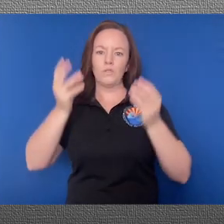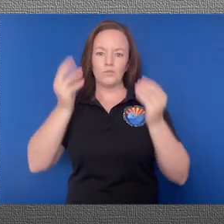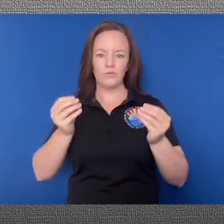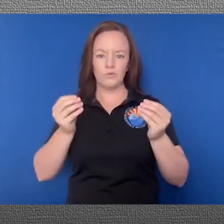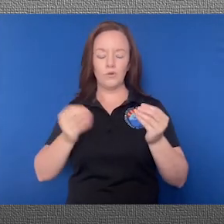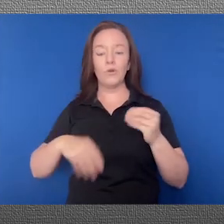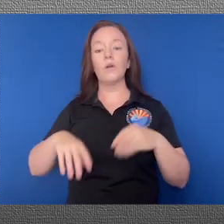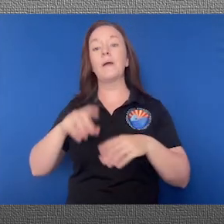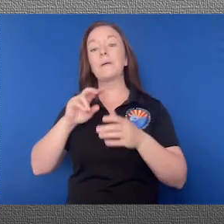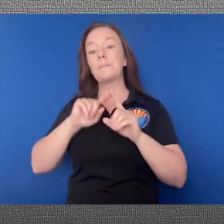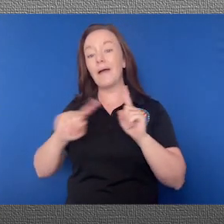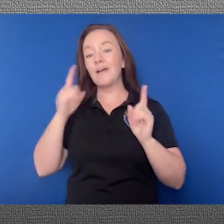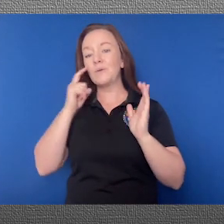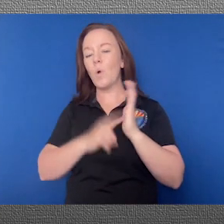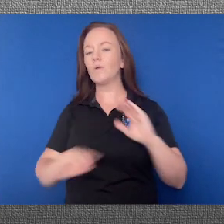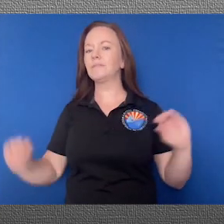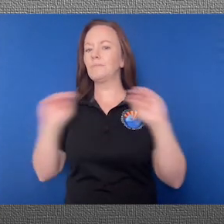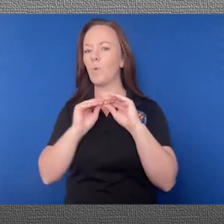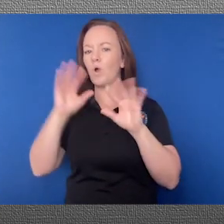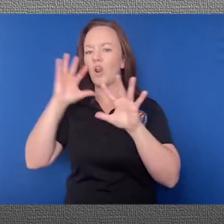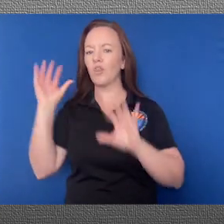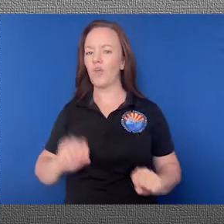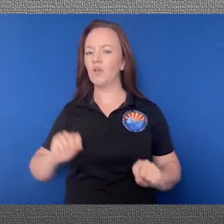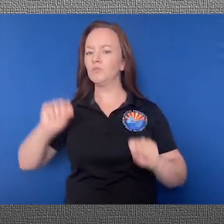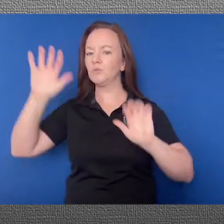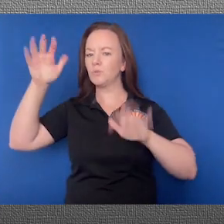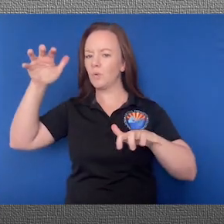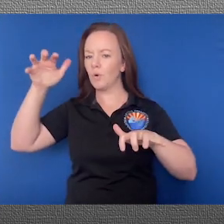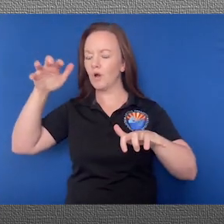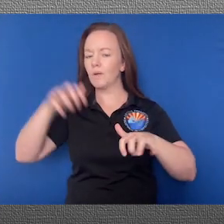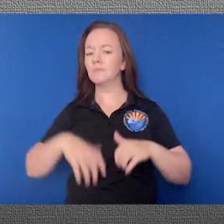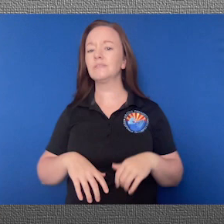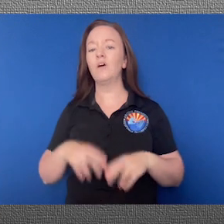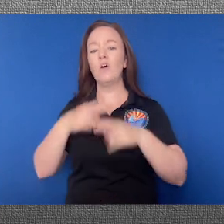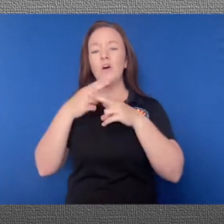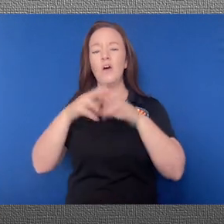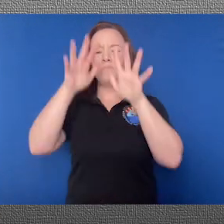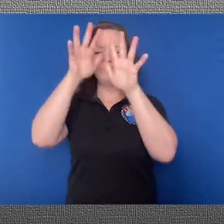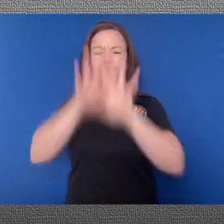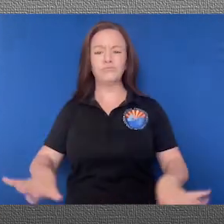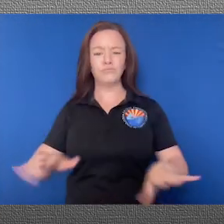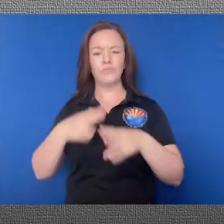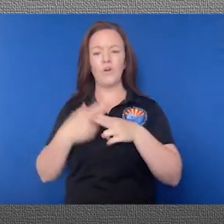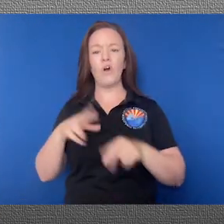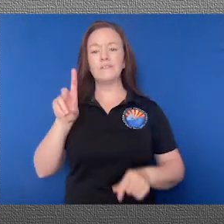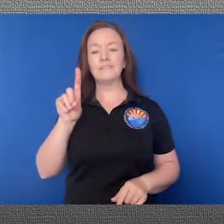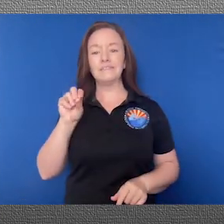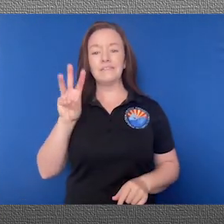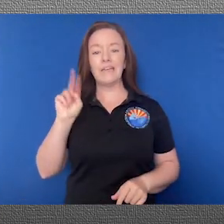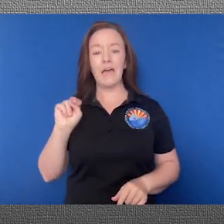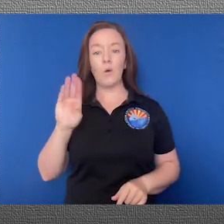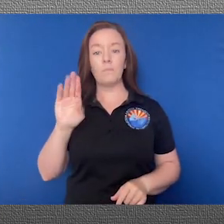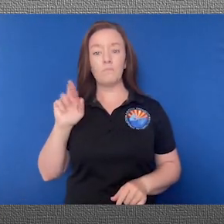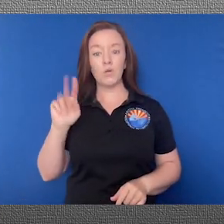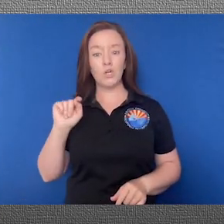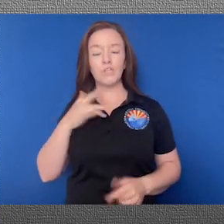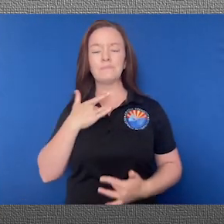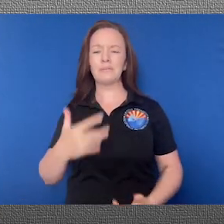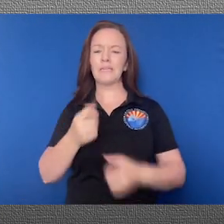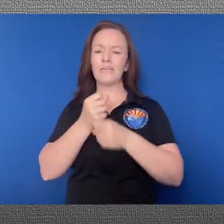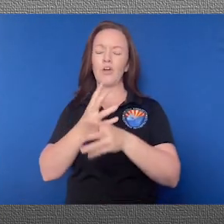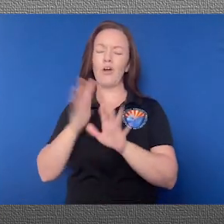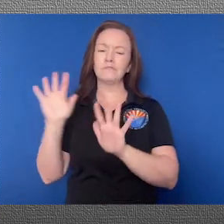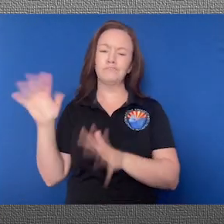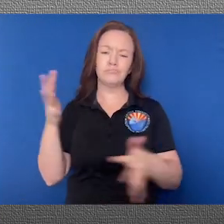more thunderstorms. Downbursts from these thunderstorms often lead to damaging winds, dust storms, and